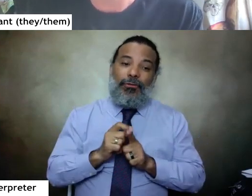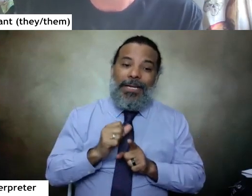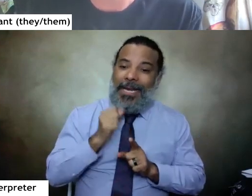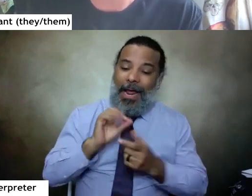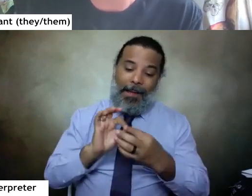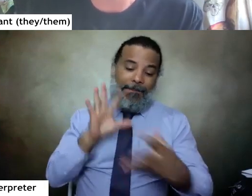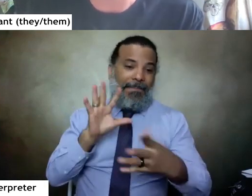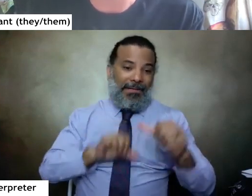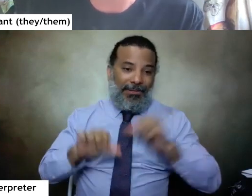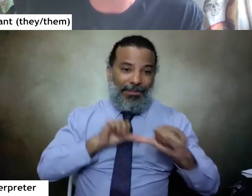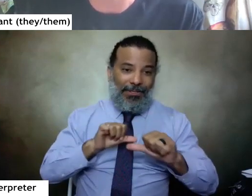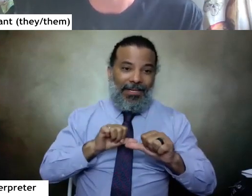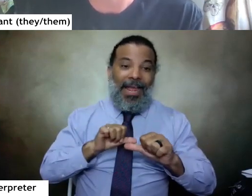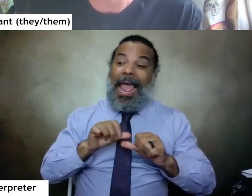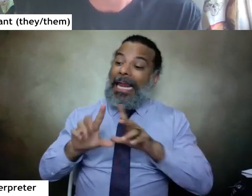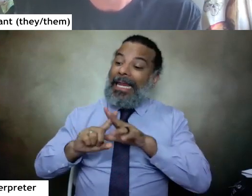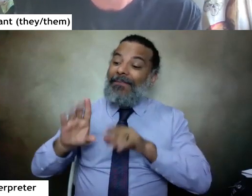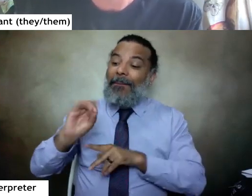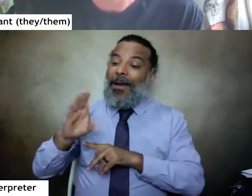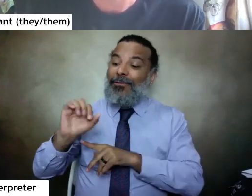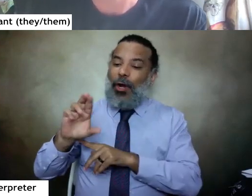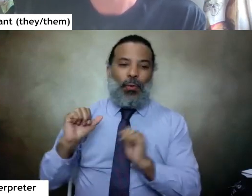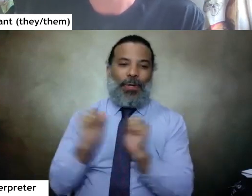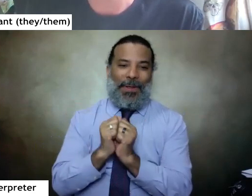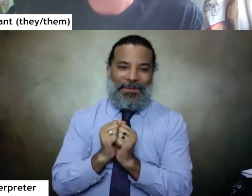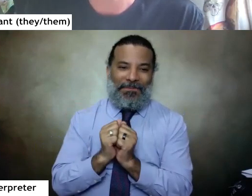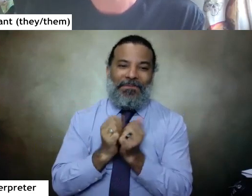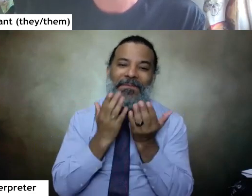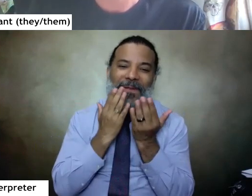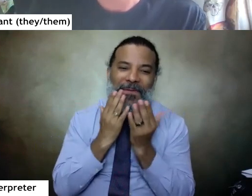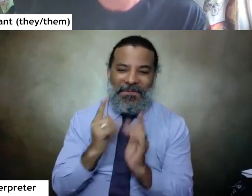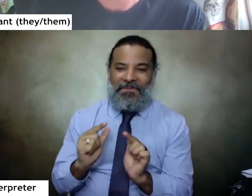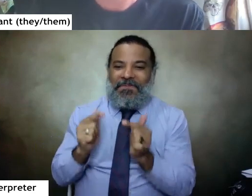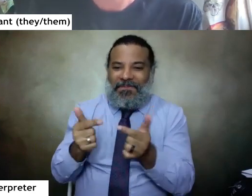And to leave the boxcar together. Thank you.